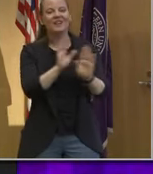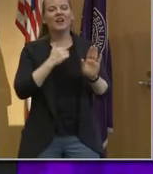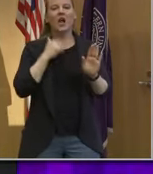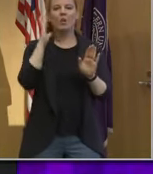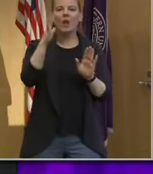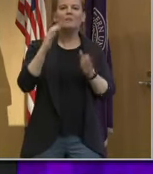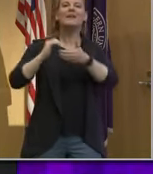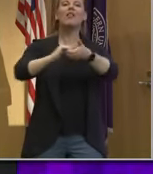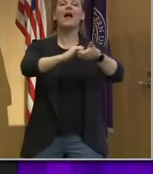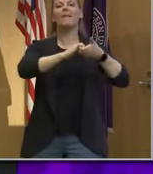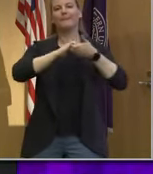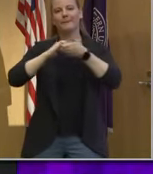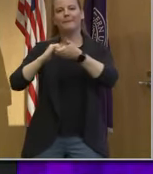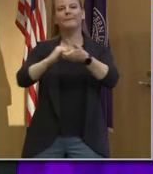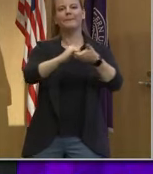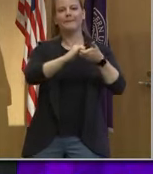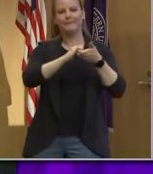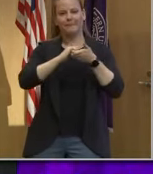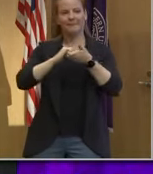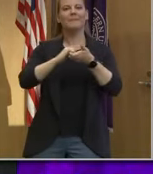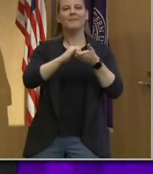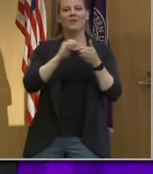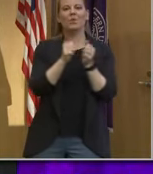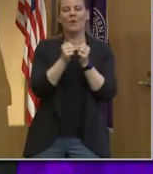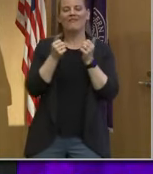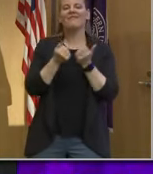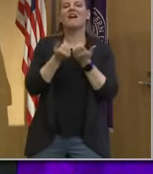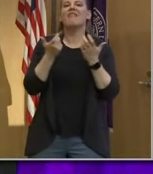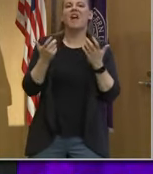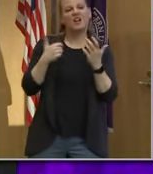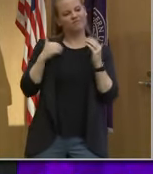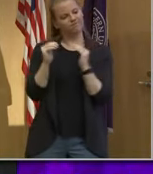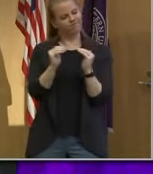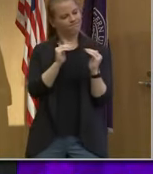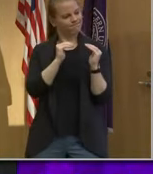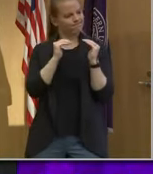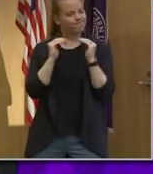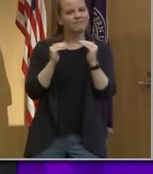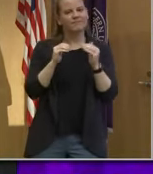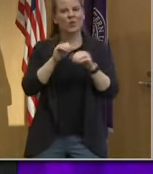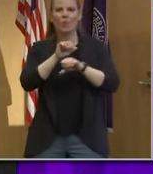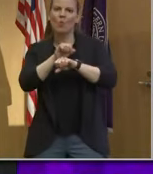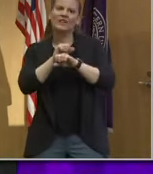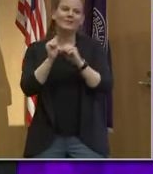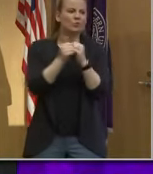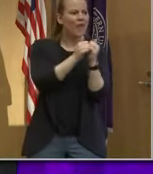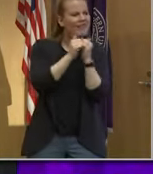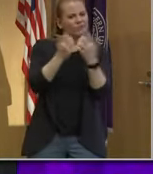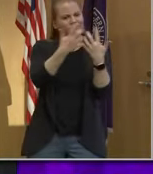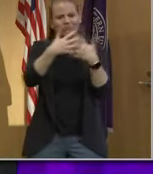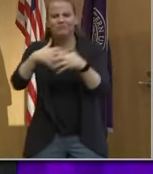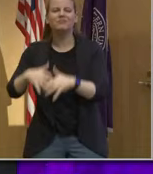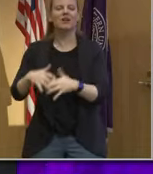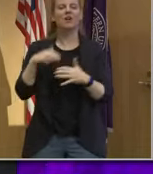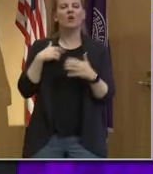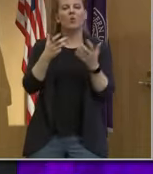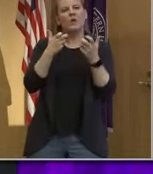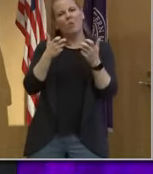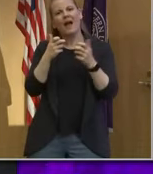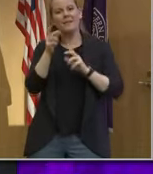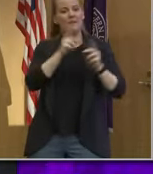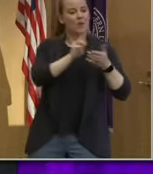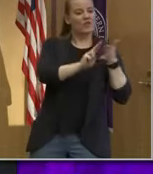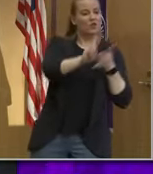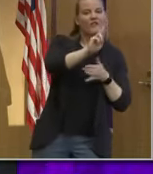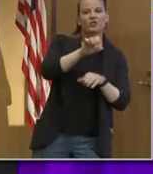collaboration and with a great deal of synergy. We want people at the universities working closely with people at